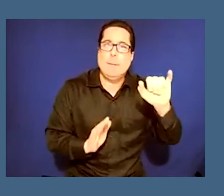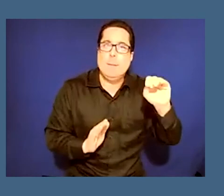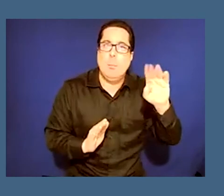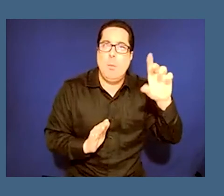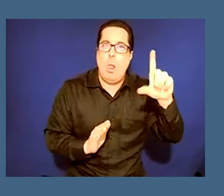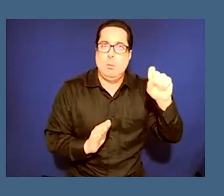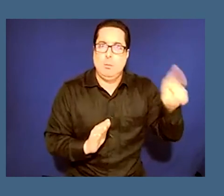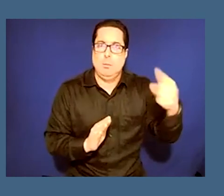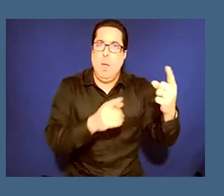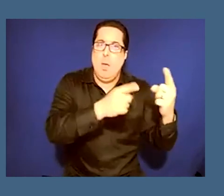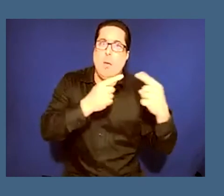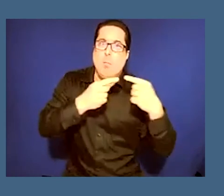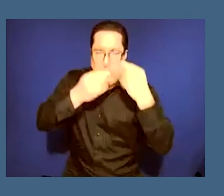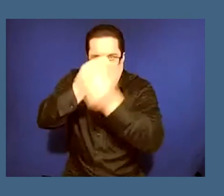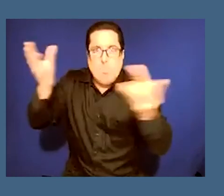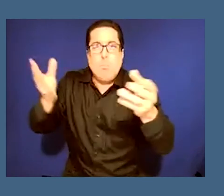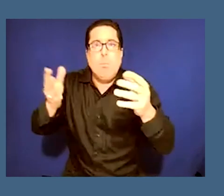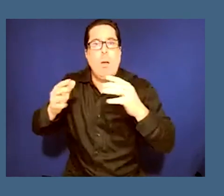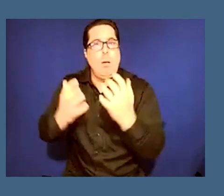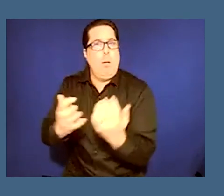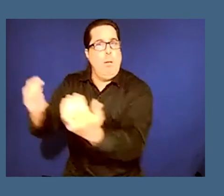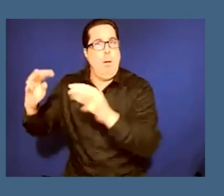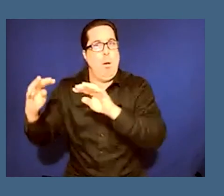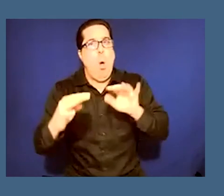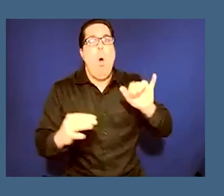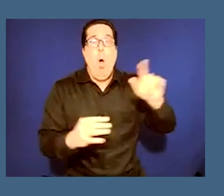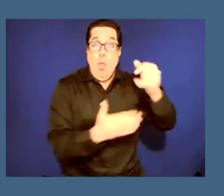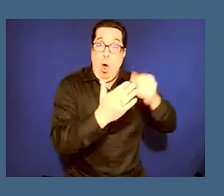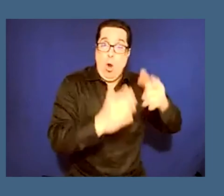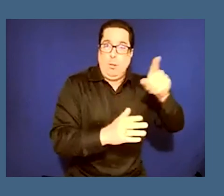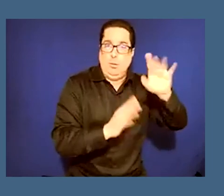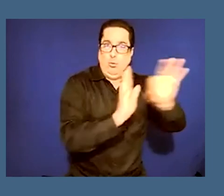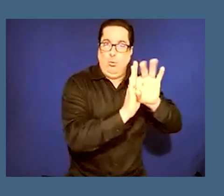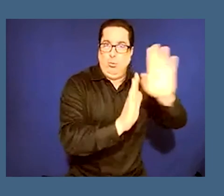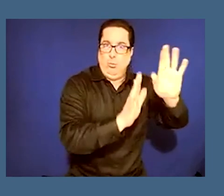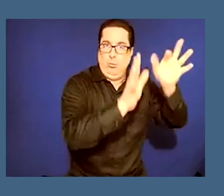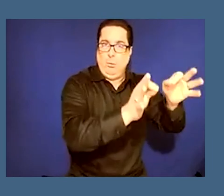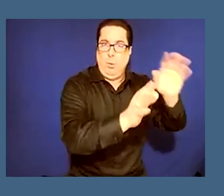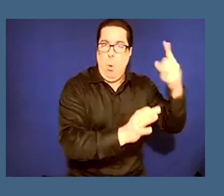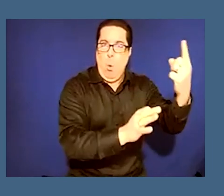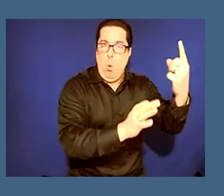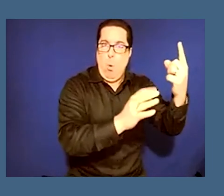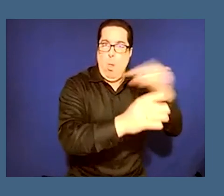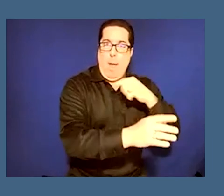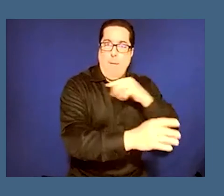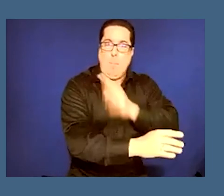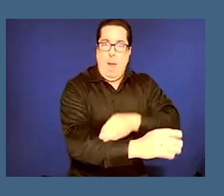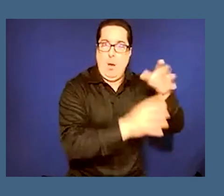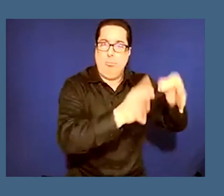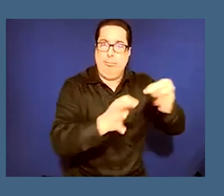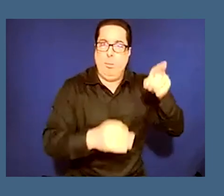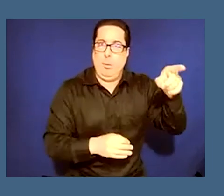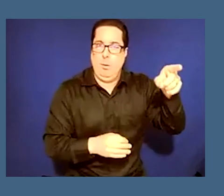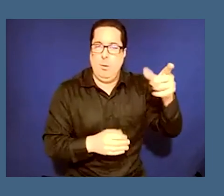one who gets to choose their imagery and you you know the semantics and the ways that is used to describe the work